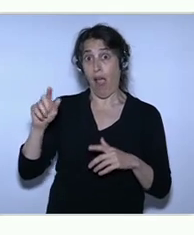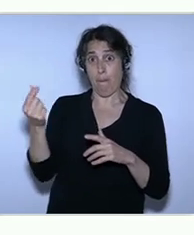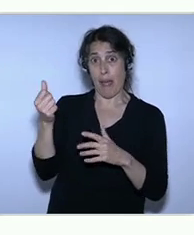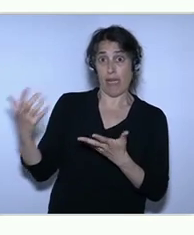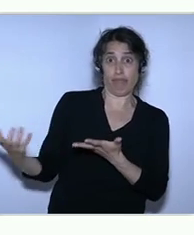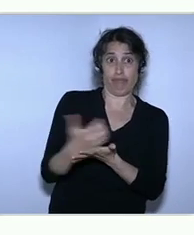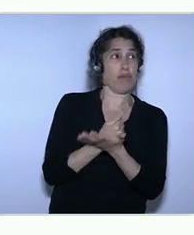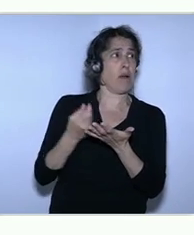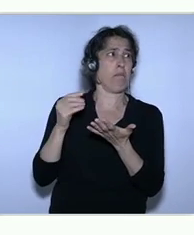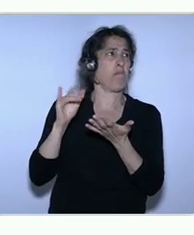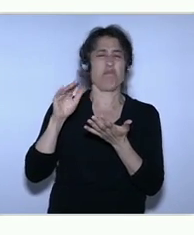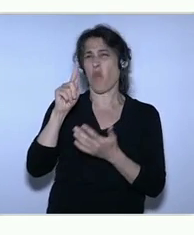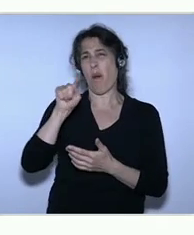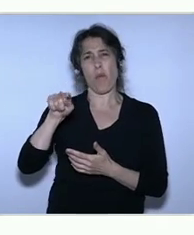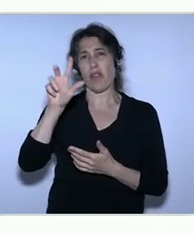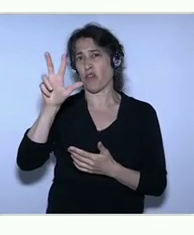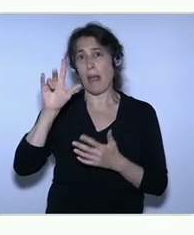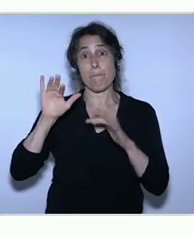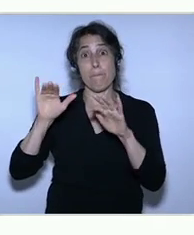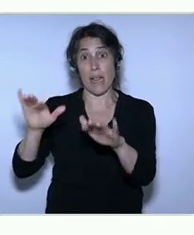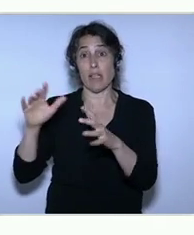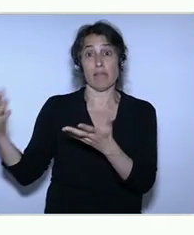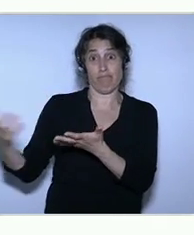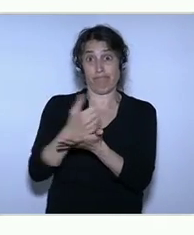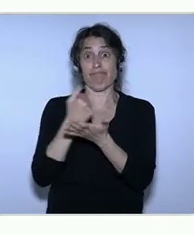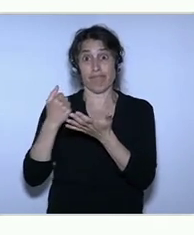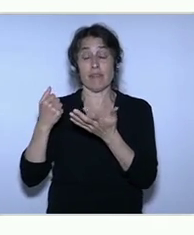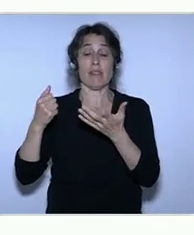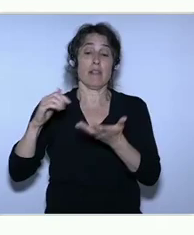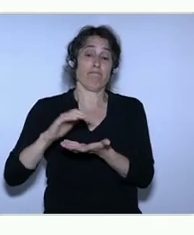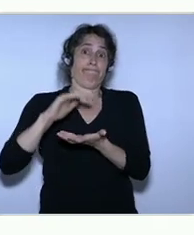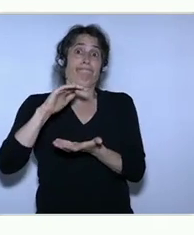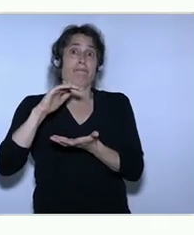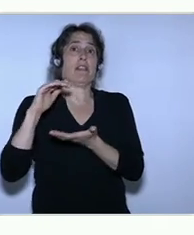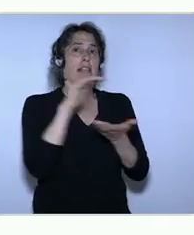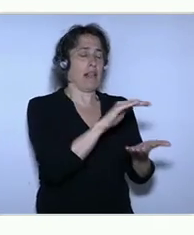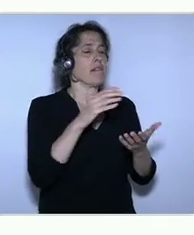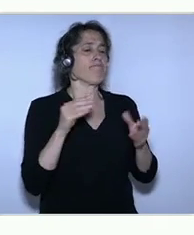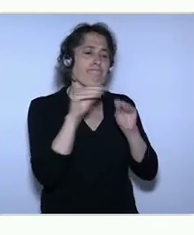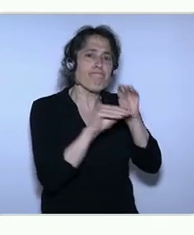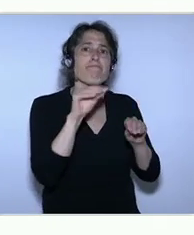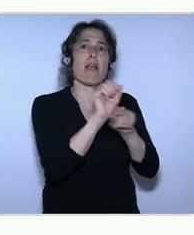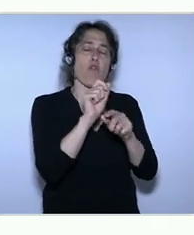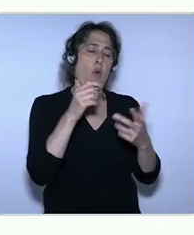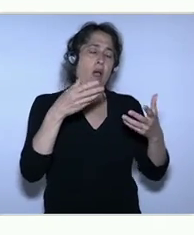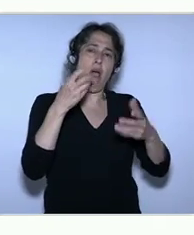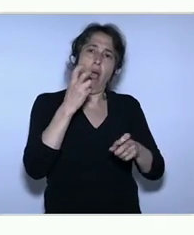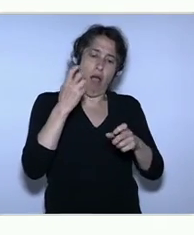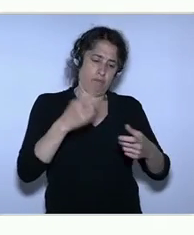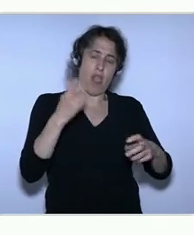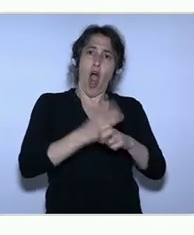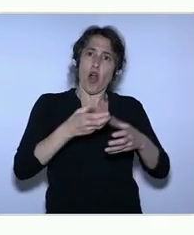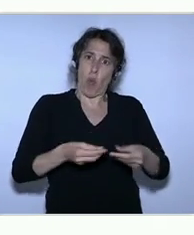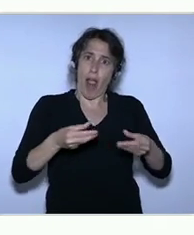in a fast-growing niche, the drone industry. So these are just three examples,